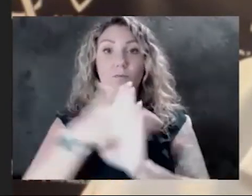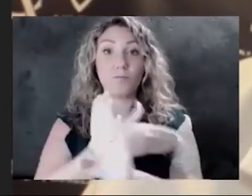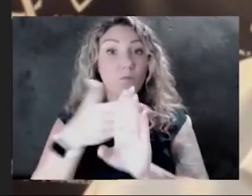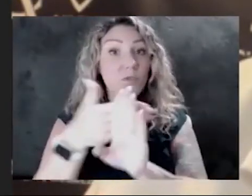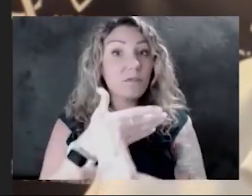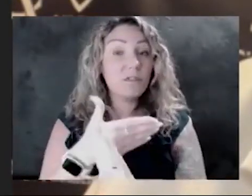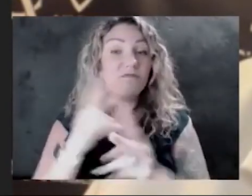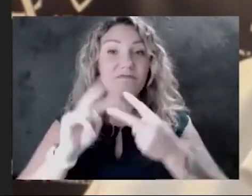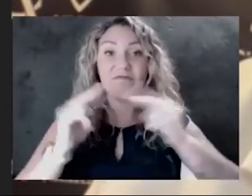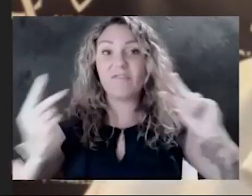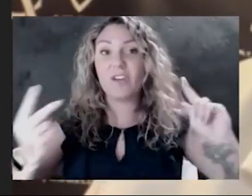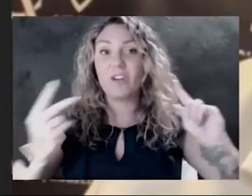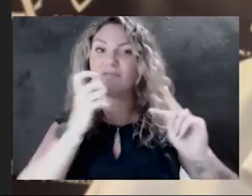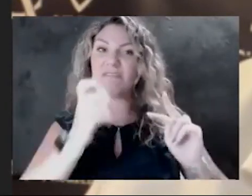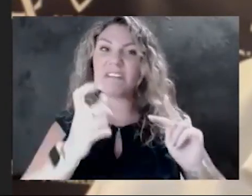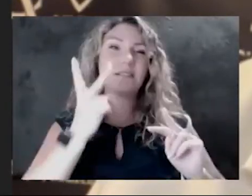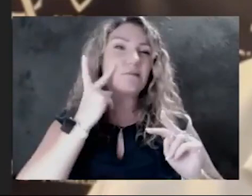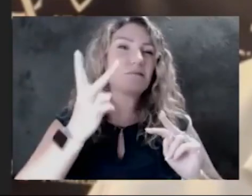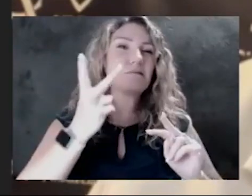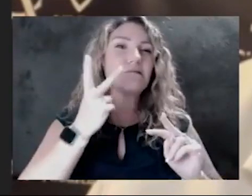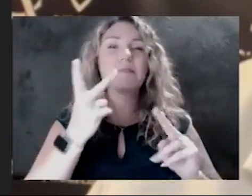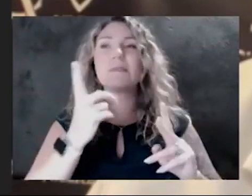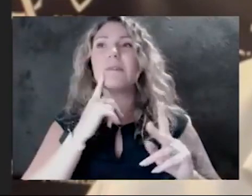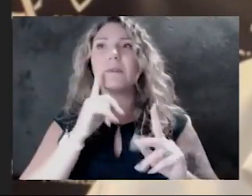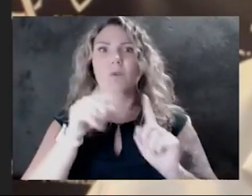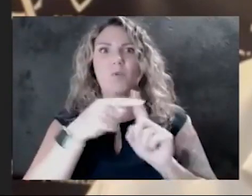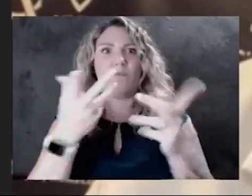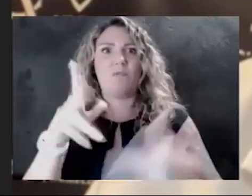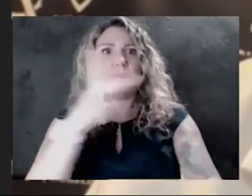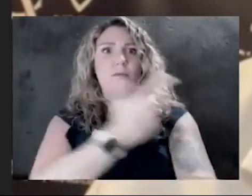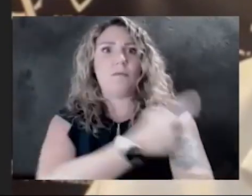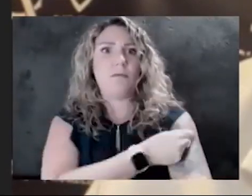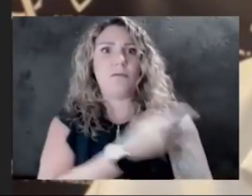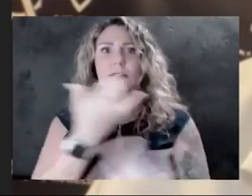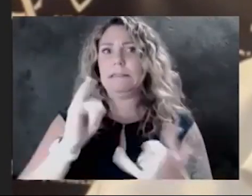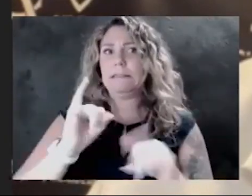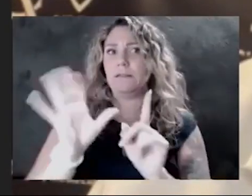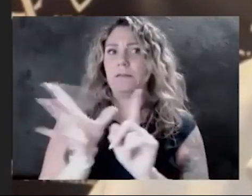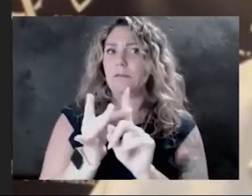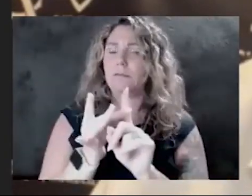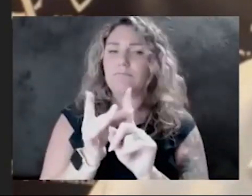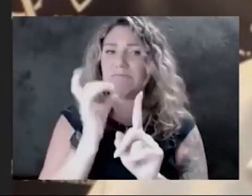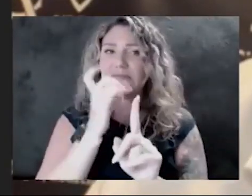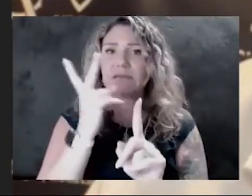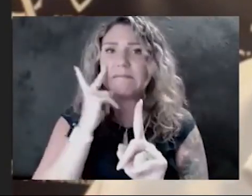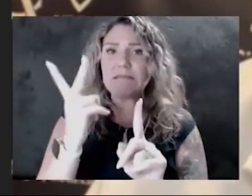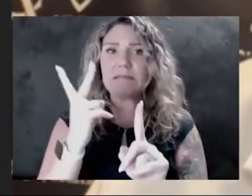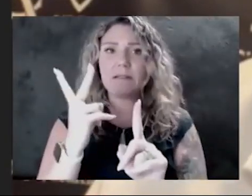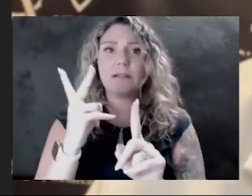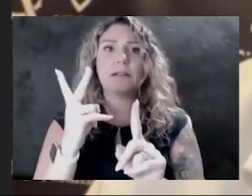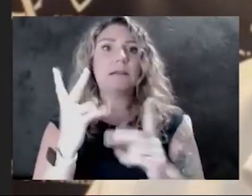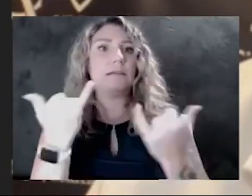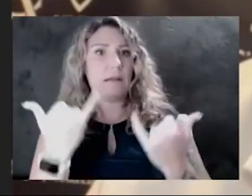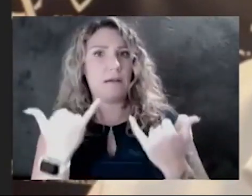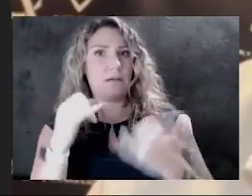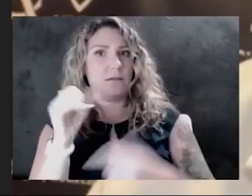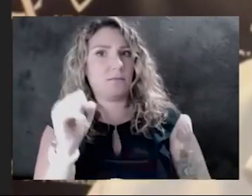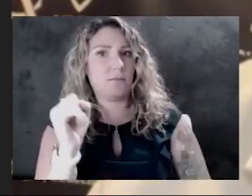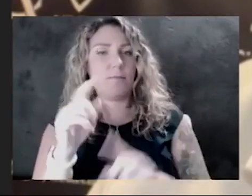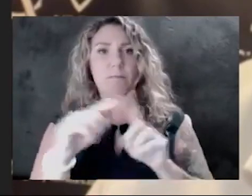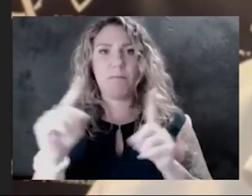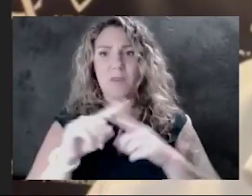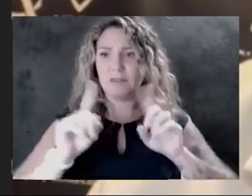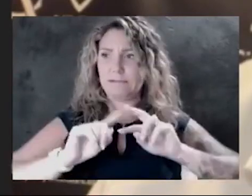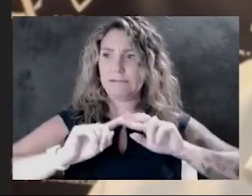really seeing much breakthrough infections at all. The unique thing with this Delta virus is that we are